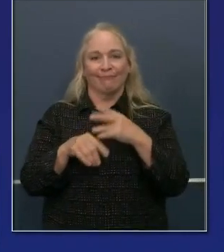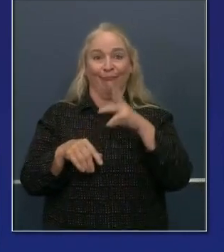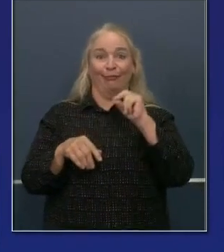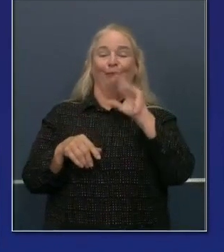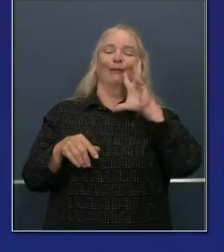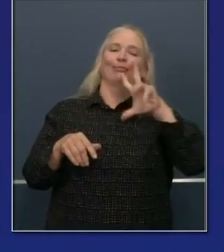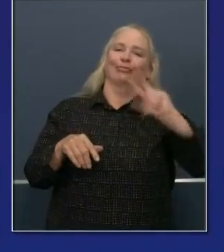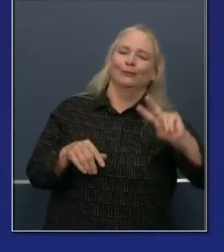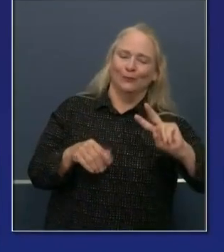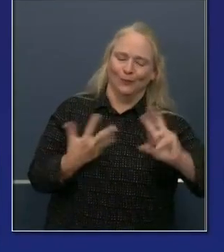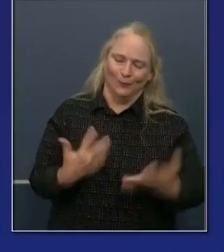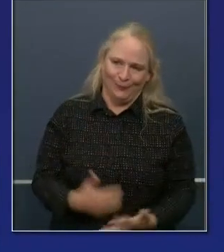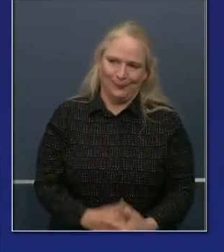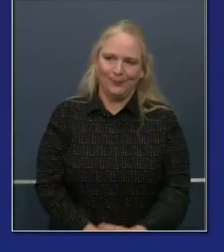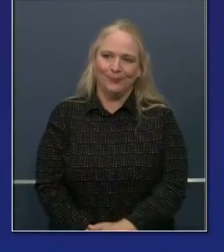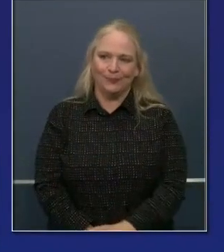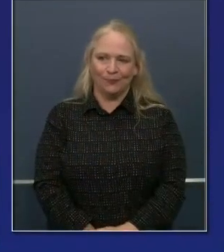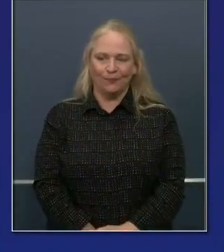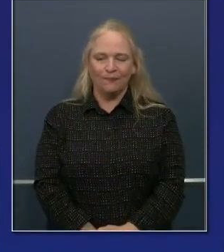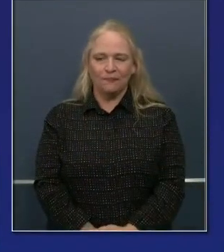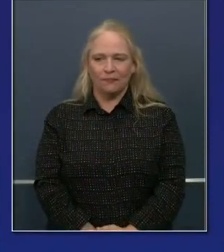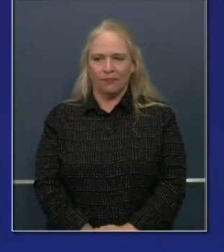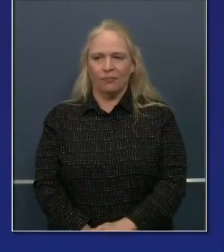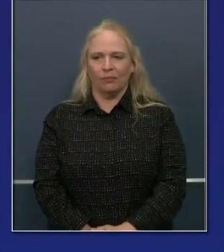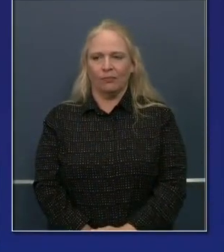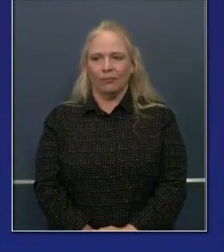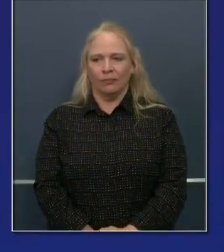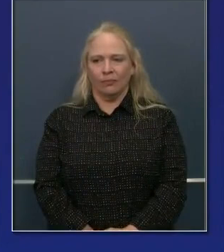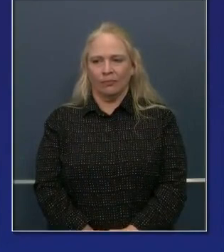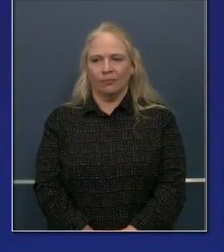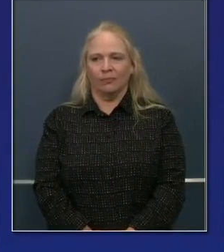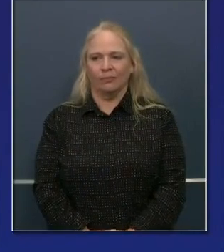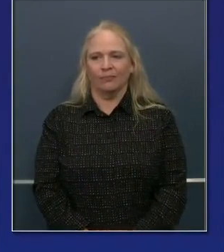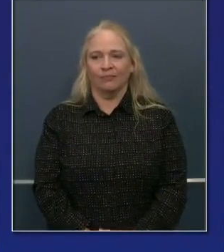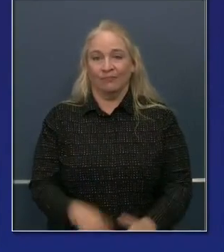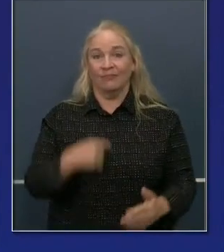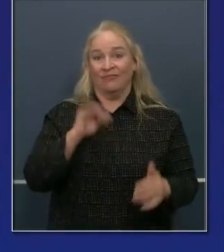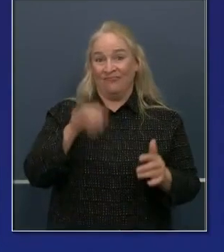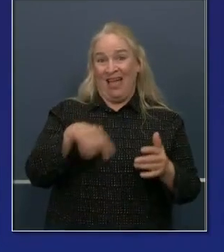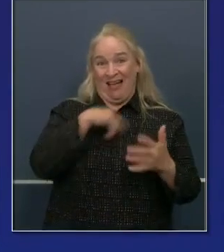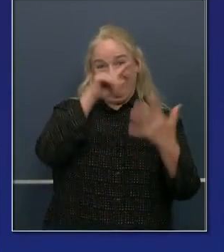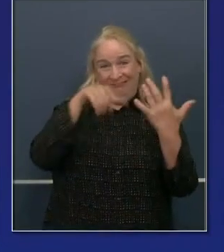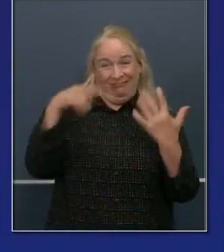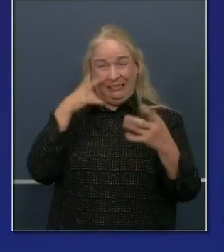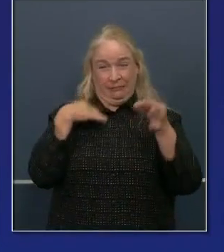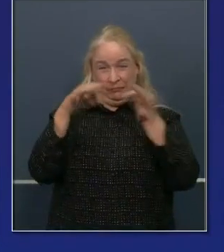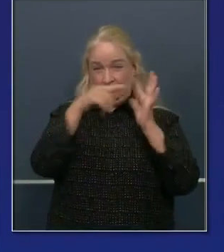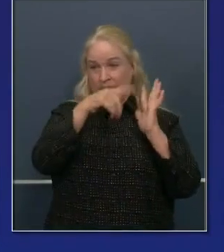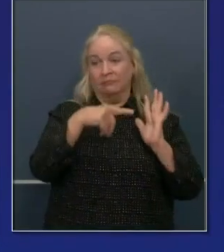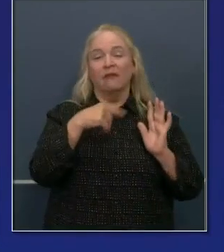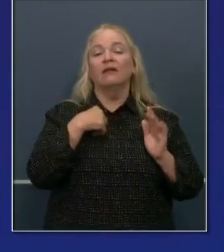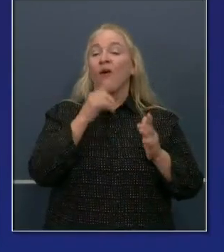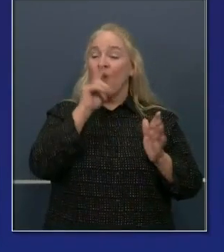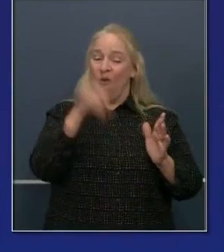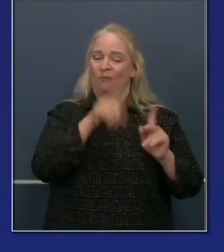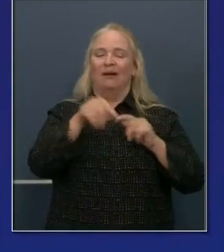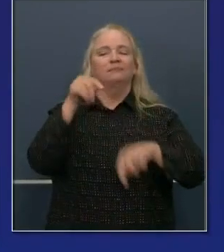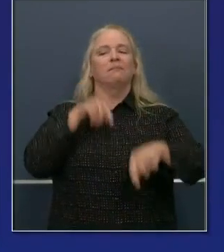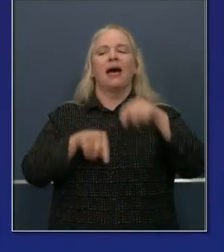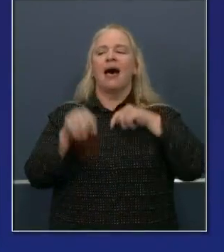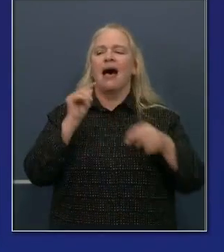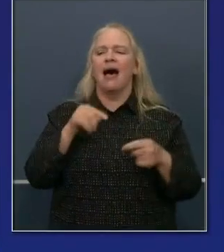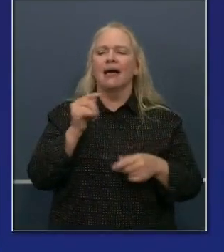we have added, I'll toggle back, a requirement that we close indoor operations,